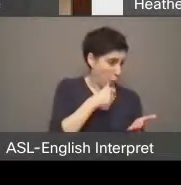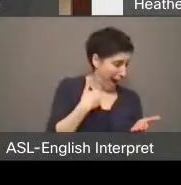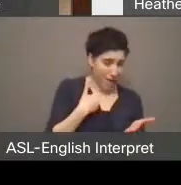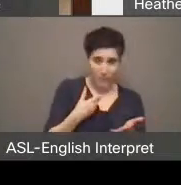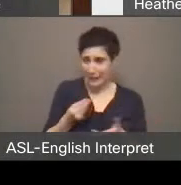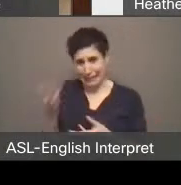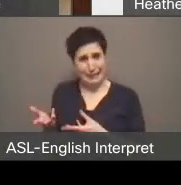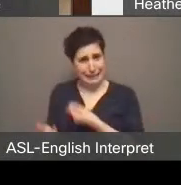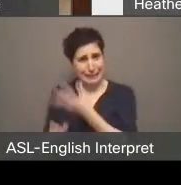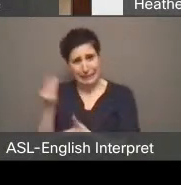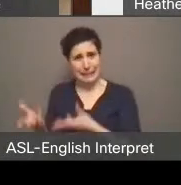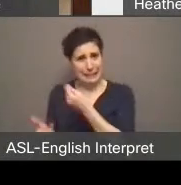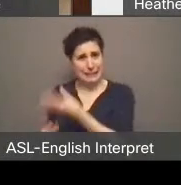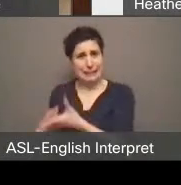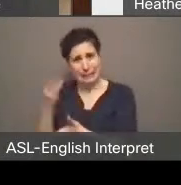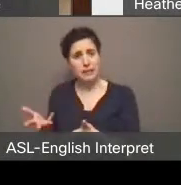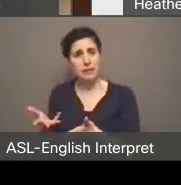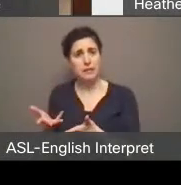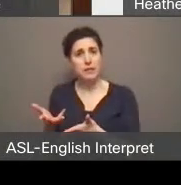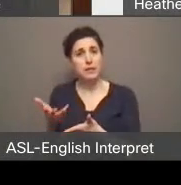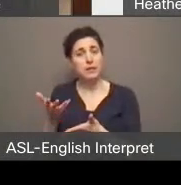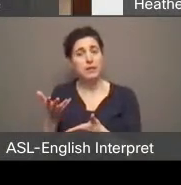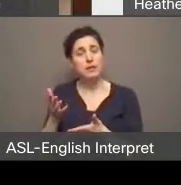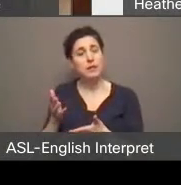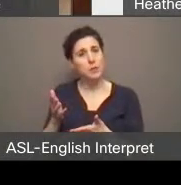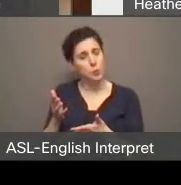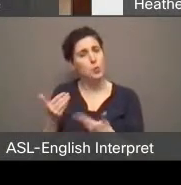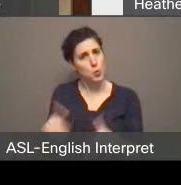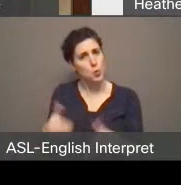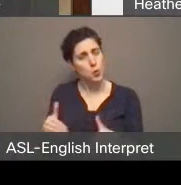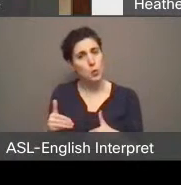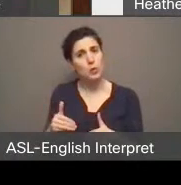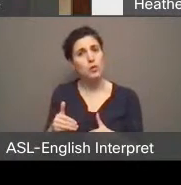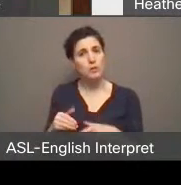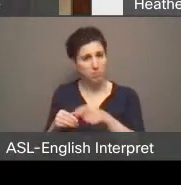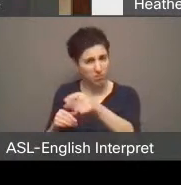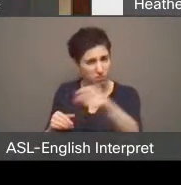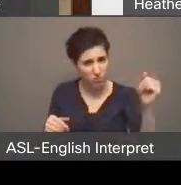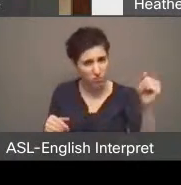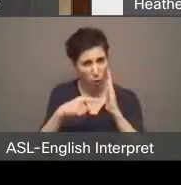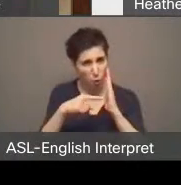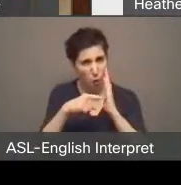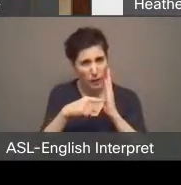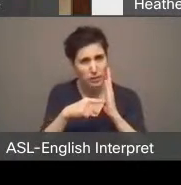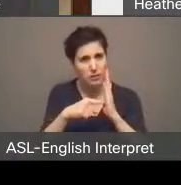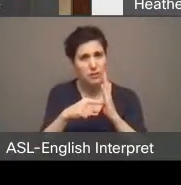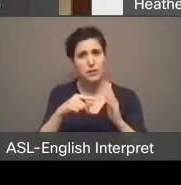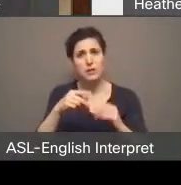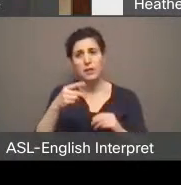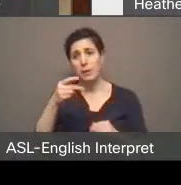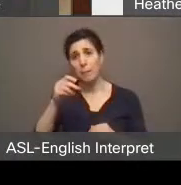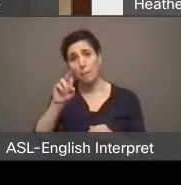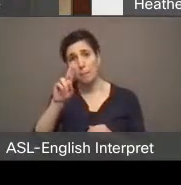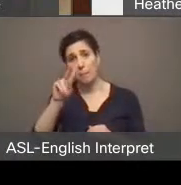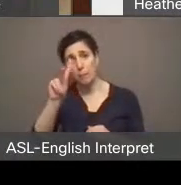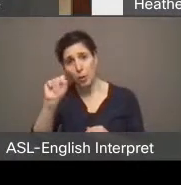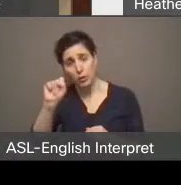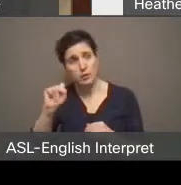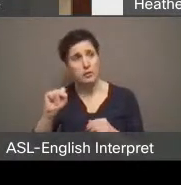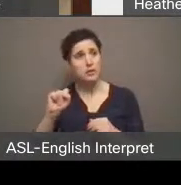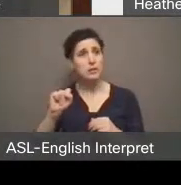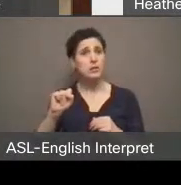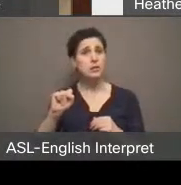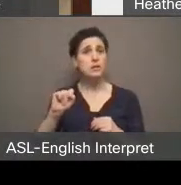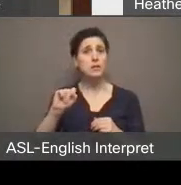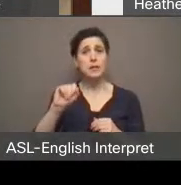give them. As their representatives, councillors by allow and perks and Mayor Tory, you